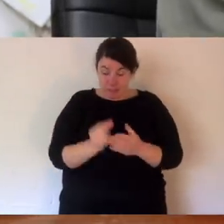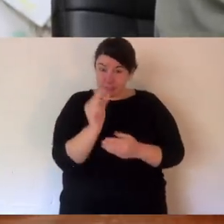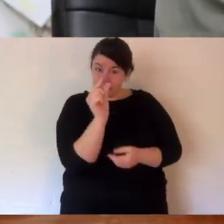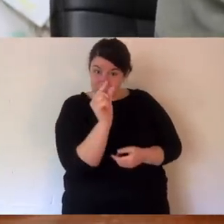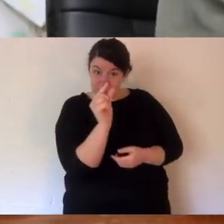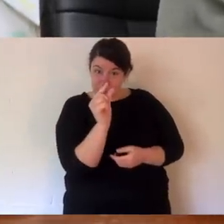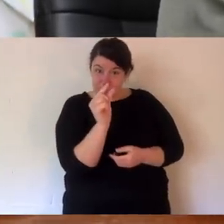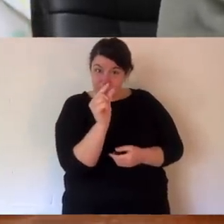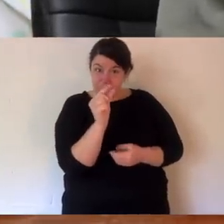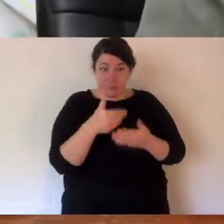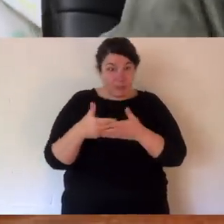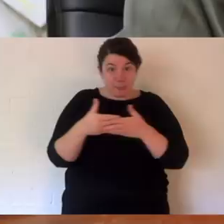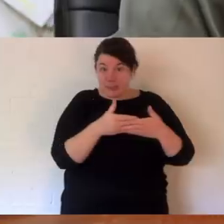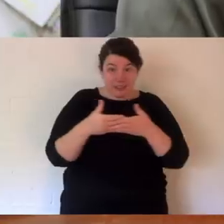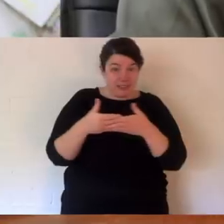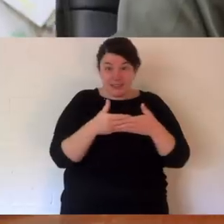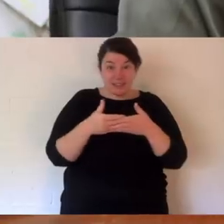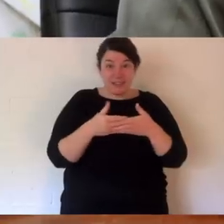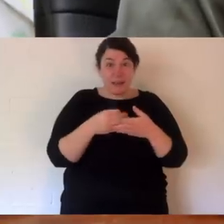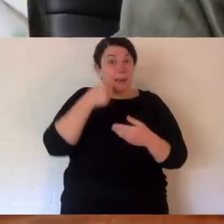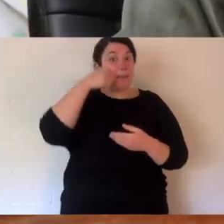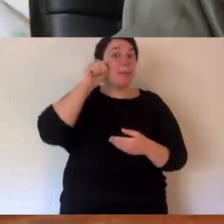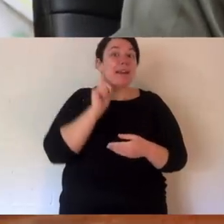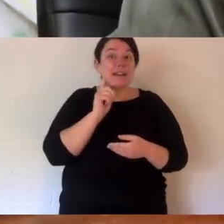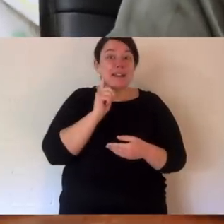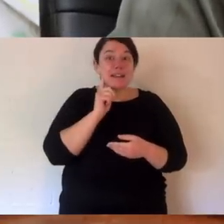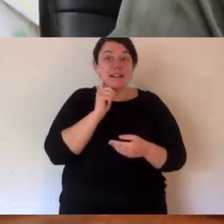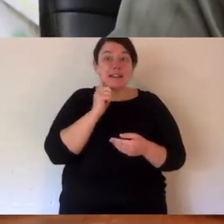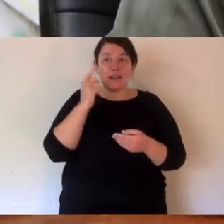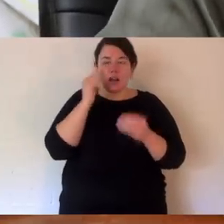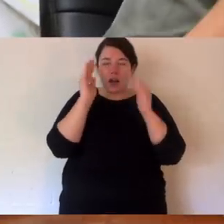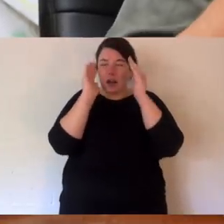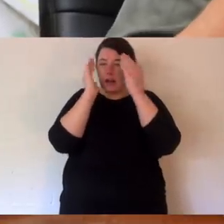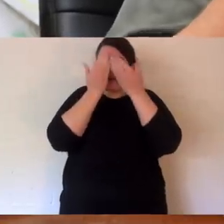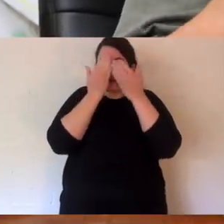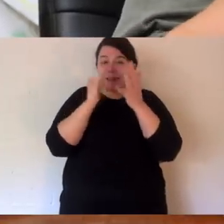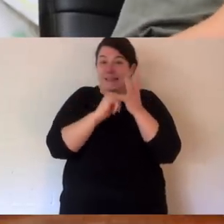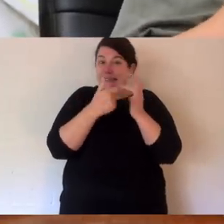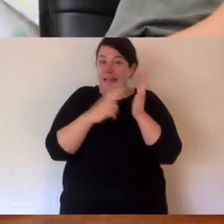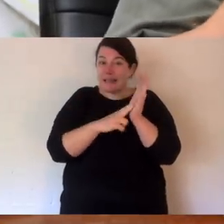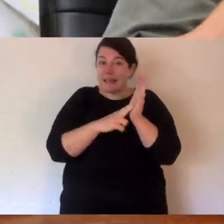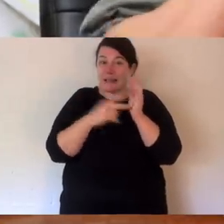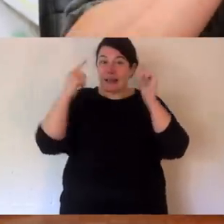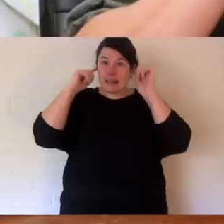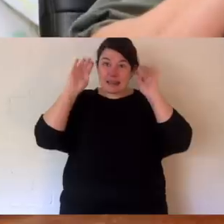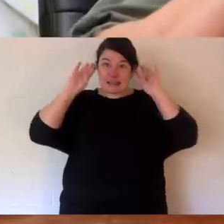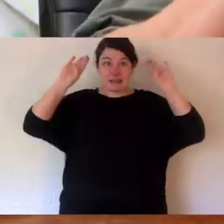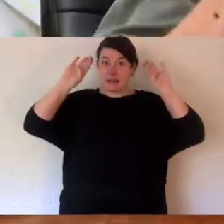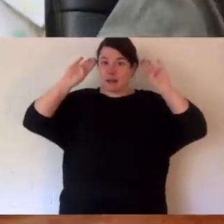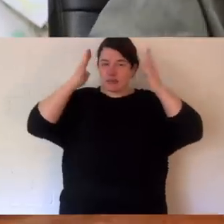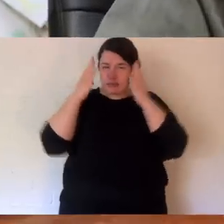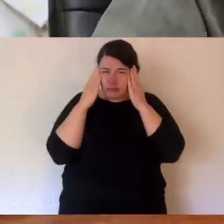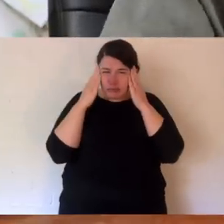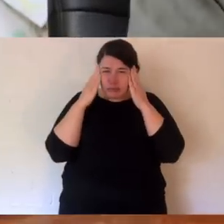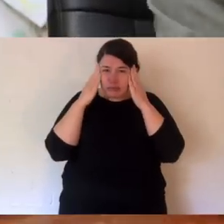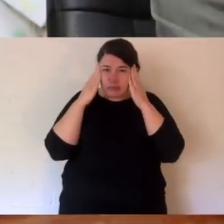gives birth to a joey. It's this big, the size of a grain of rice. The joey is pink. Its eyes are there, but they're covered over with skin. The ears are folded down